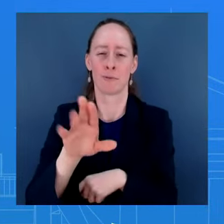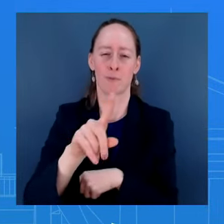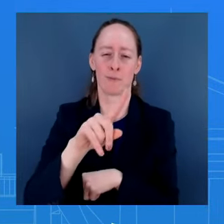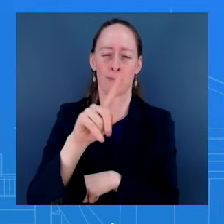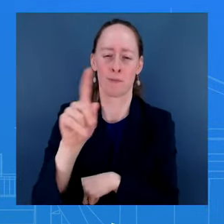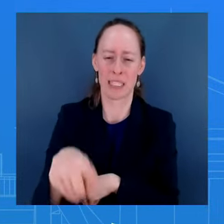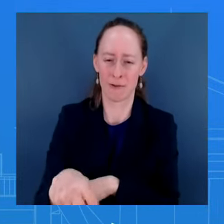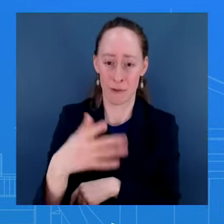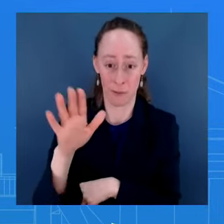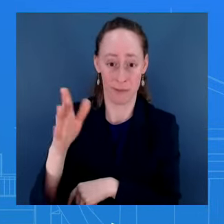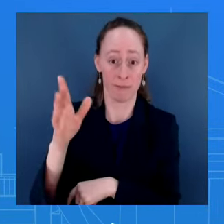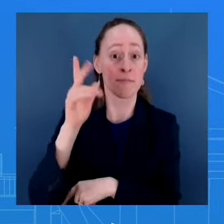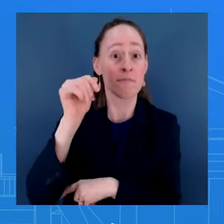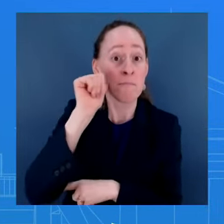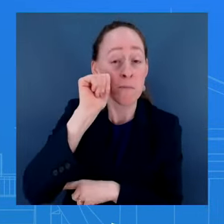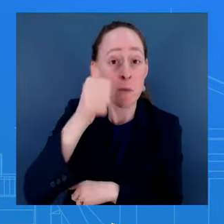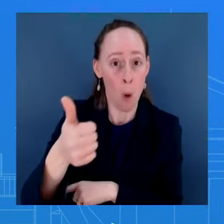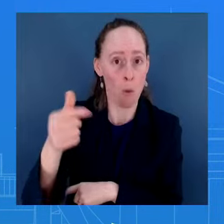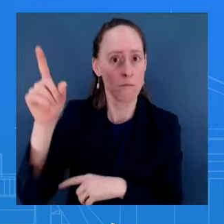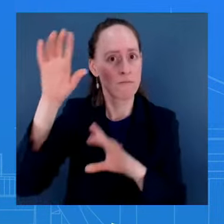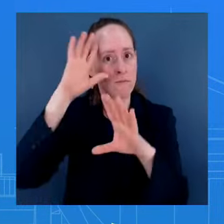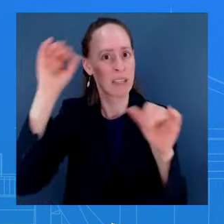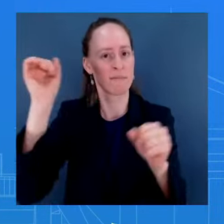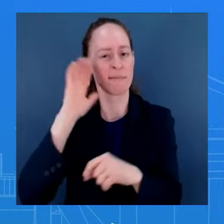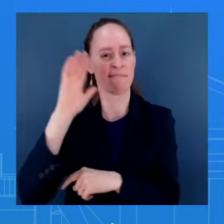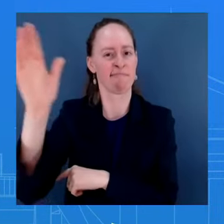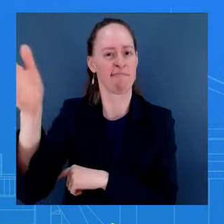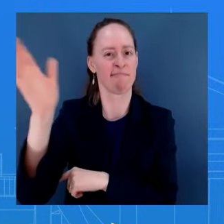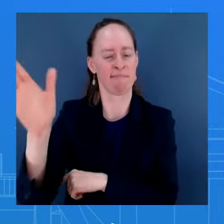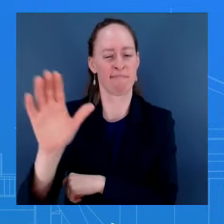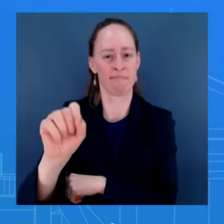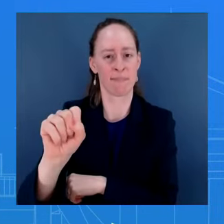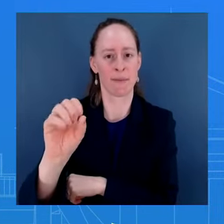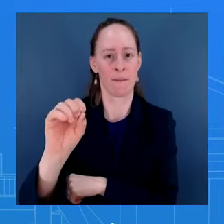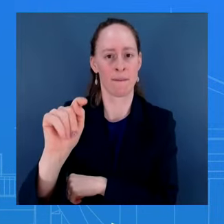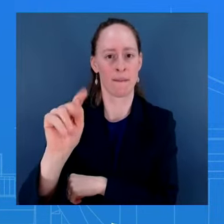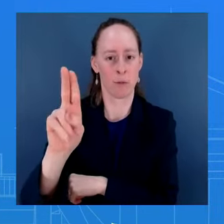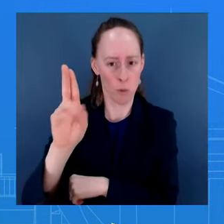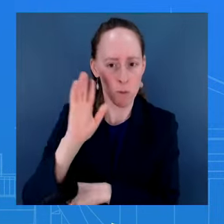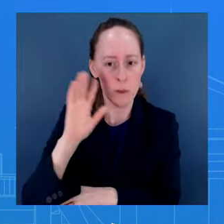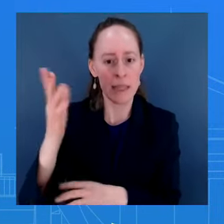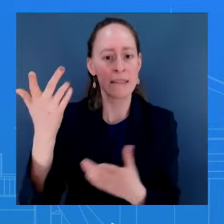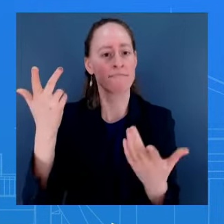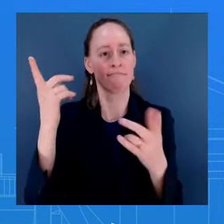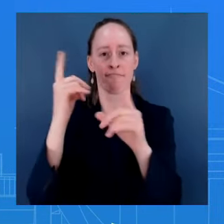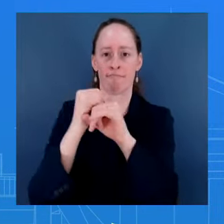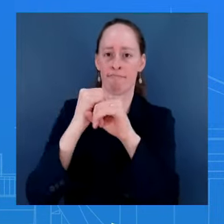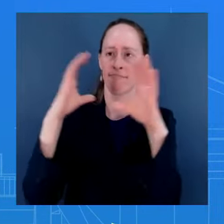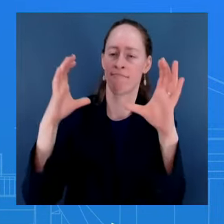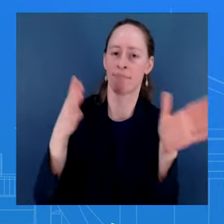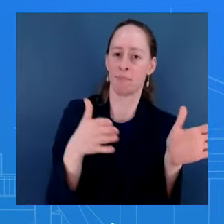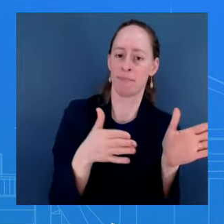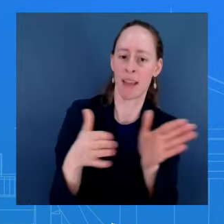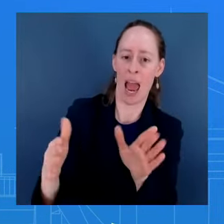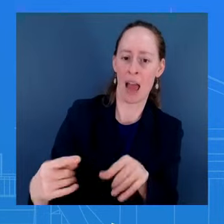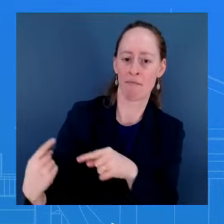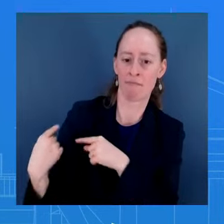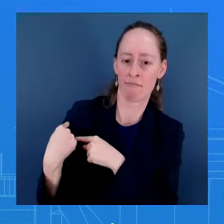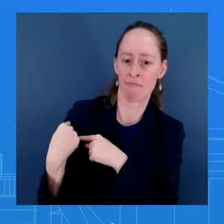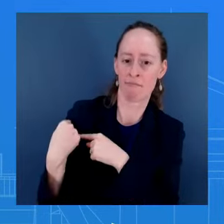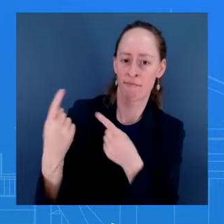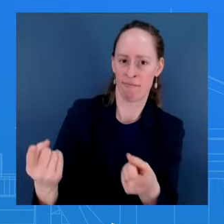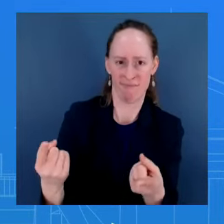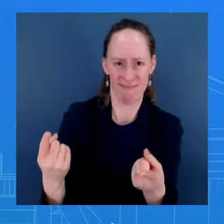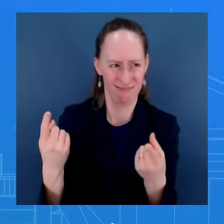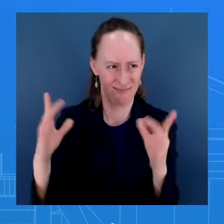president lay out his plans. You're going to hear the president, a president who has had a successful three years of